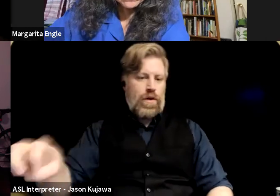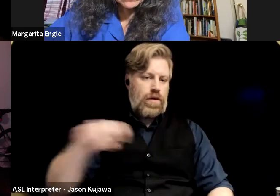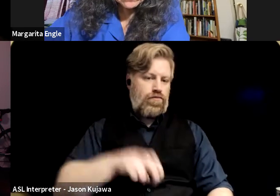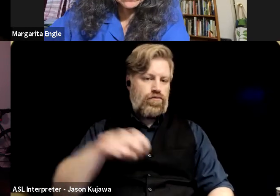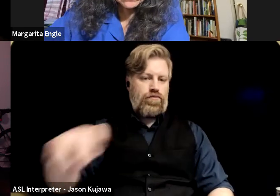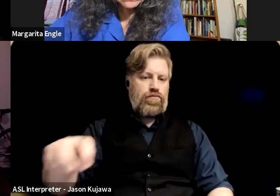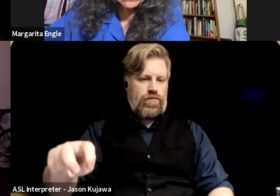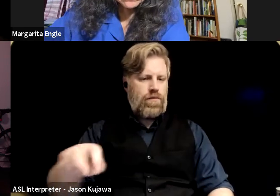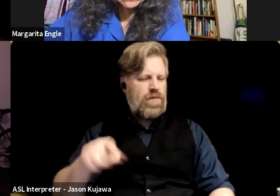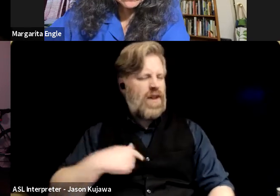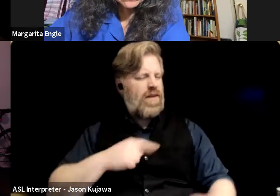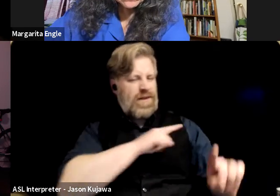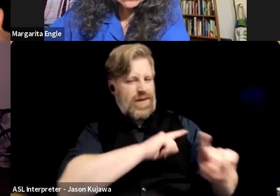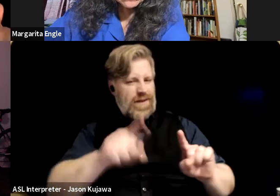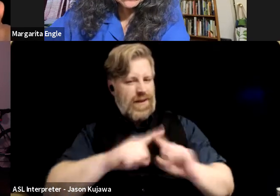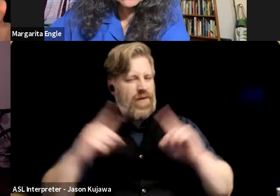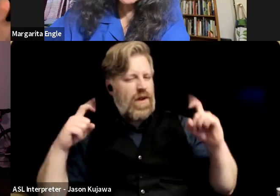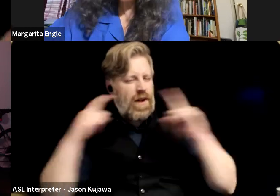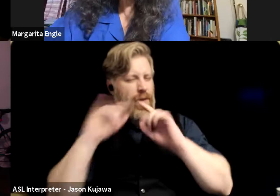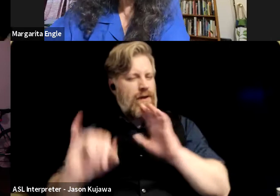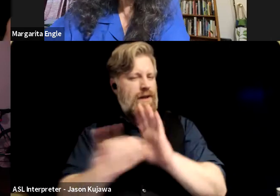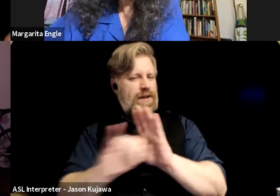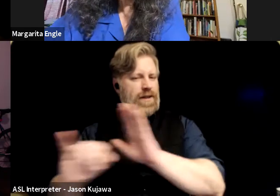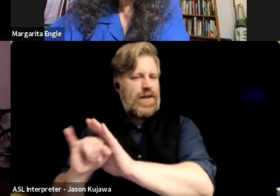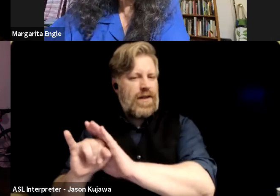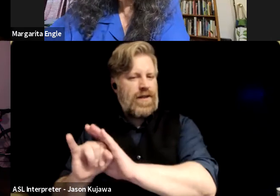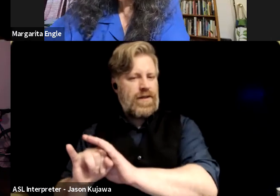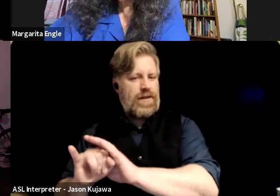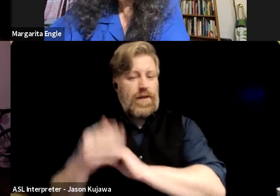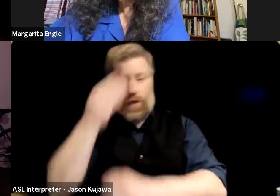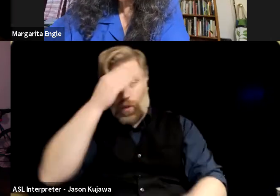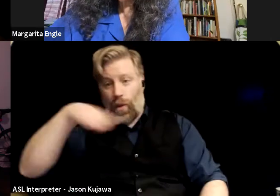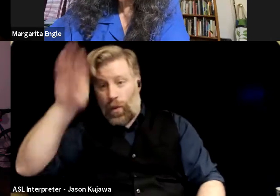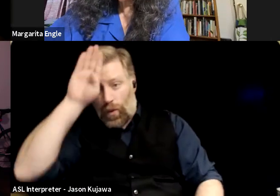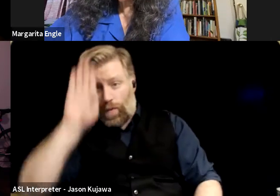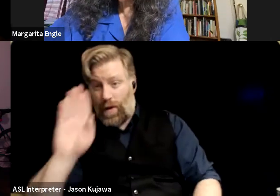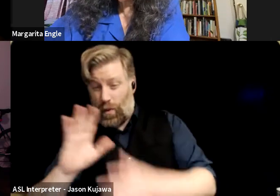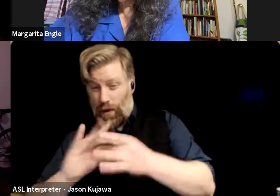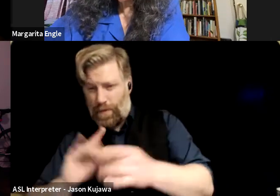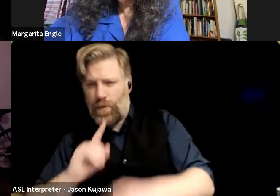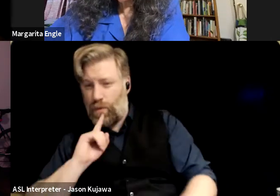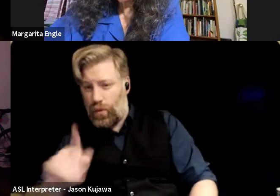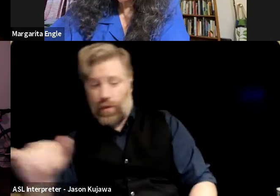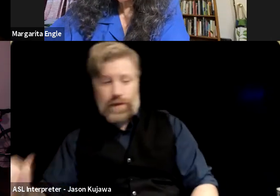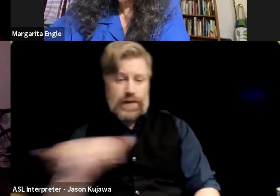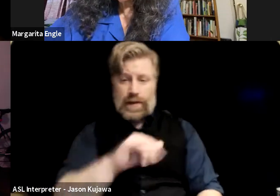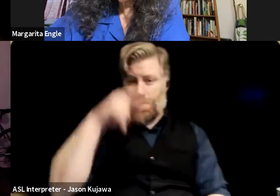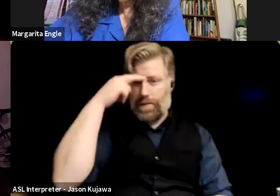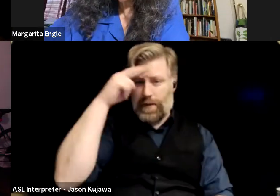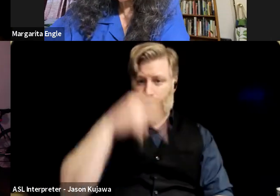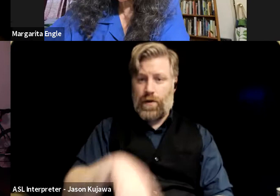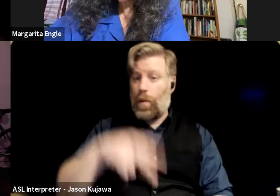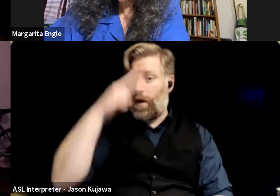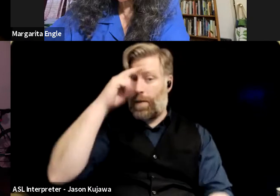identity, and as you're saying, like this, as, as it's true with Cuba, as it's true in Mexico, you know, Mexico City had the first